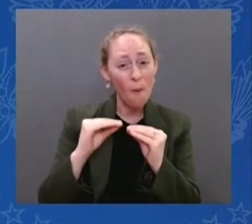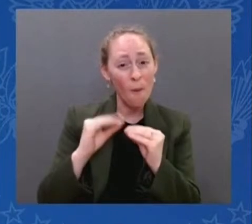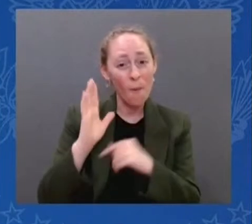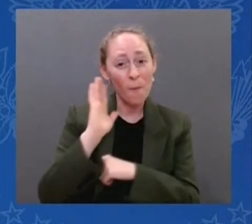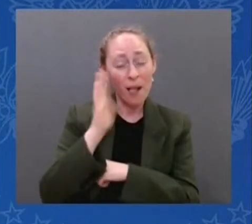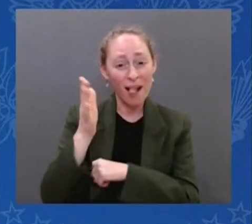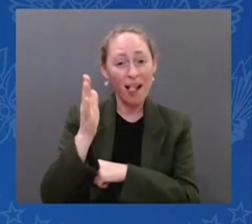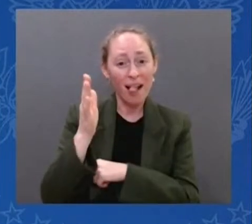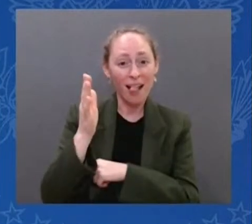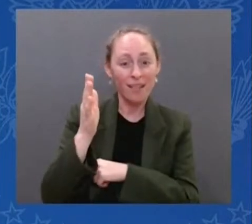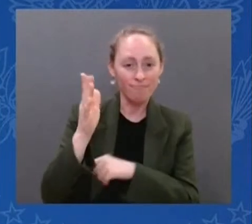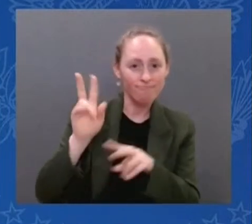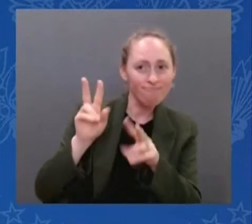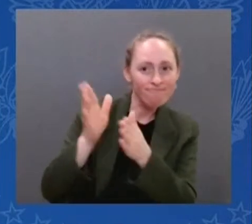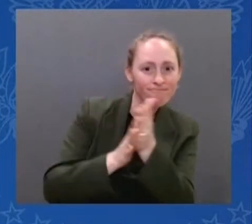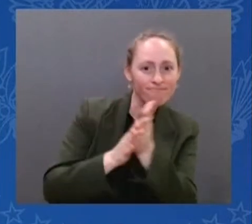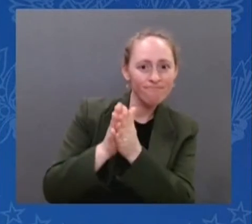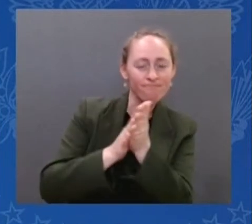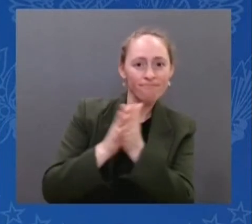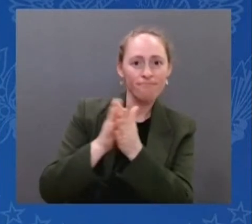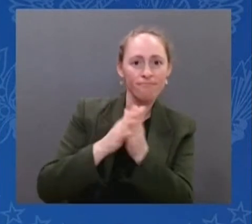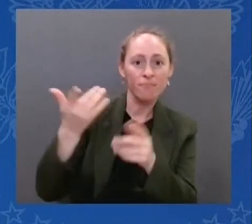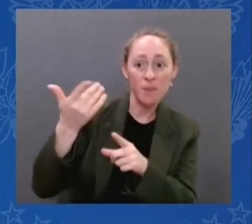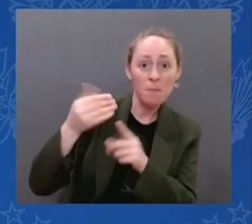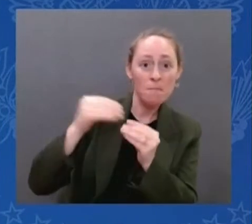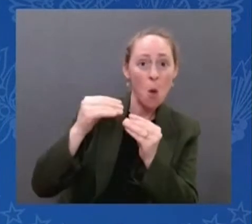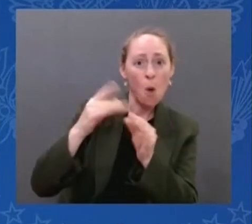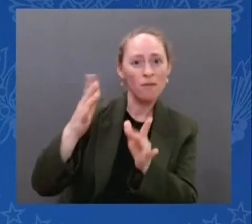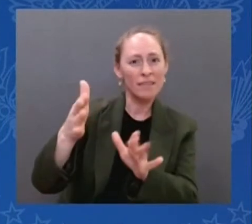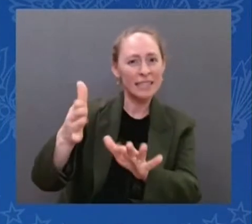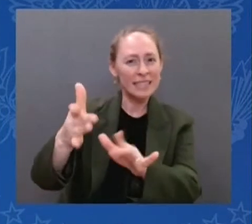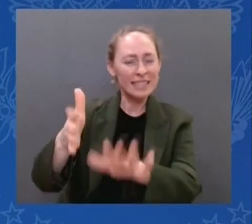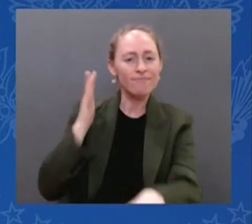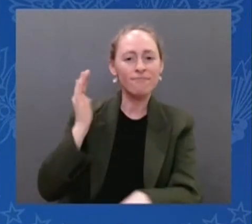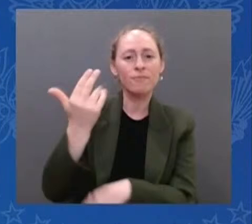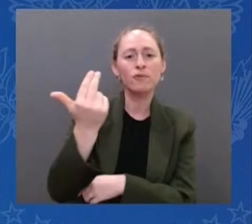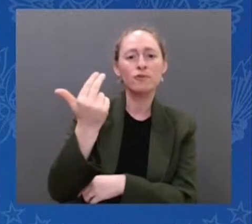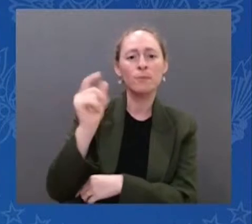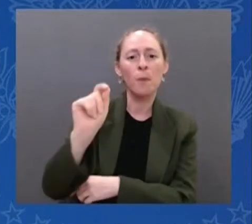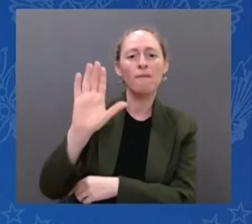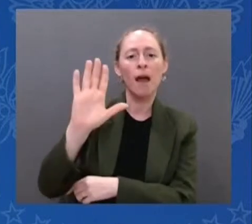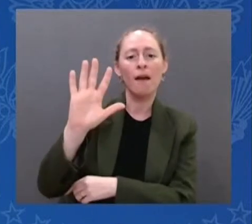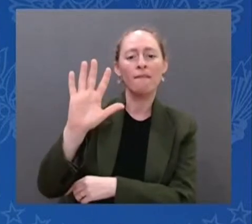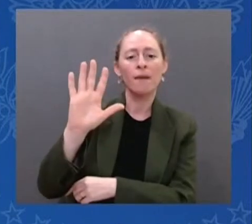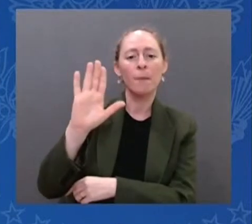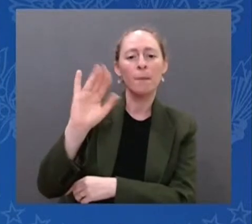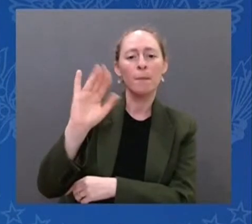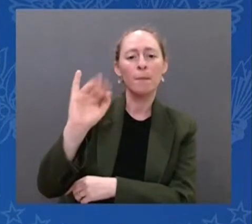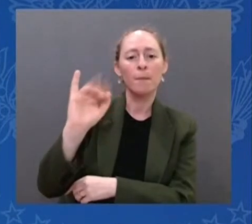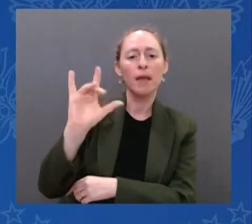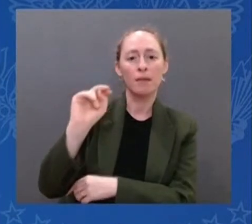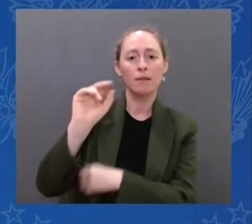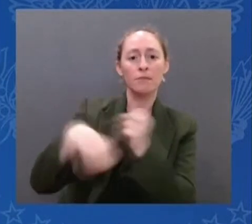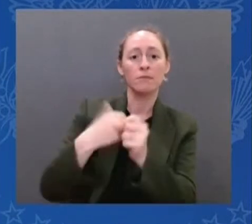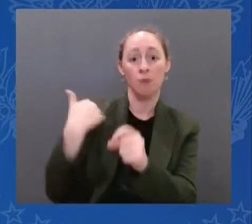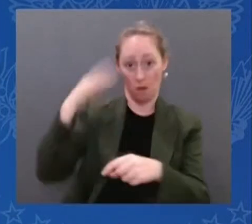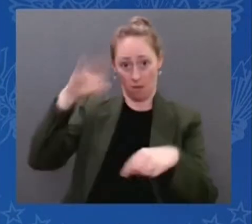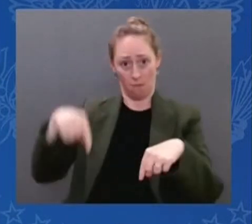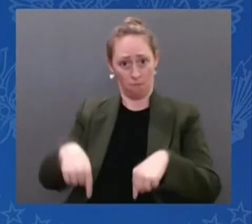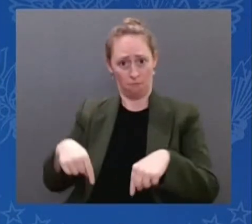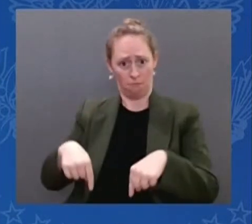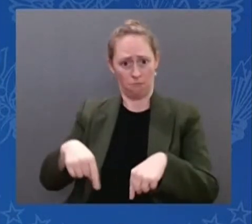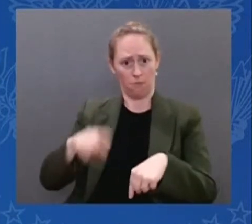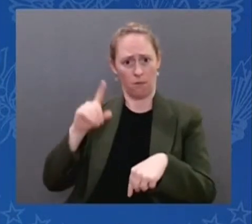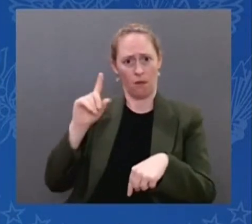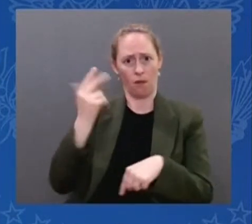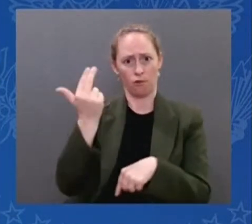13.8 billion years old, we're going back almost to the beginning. That